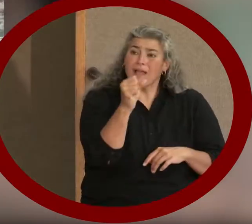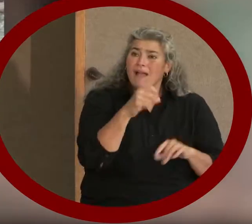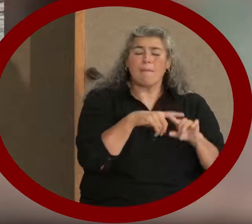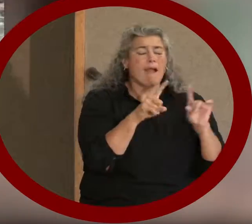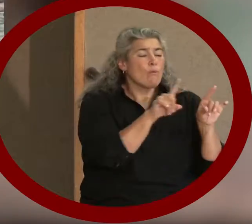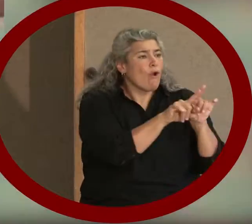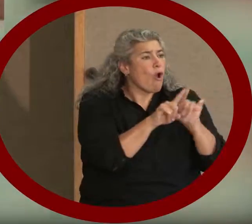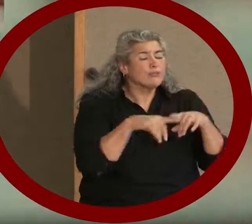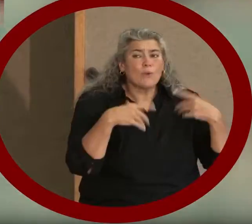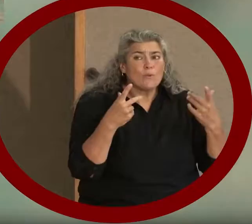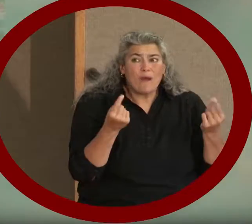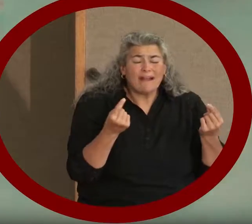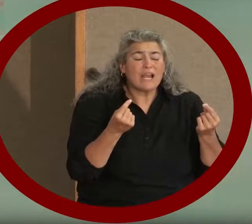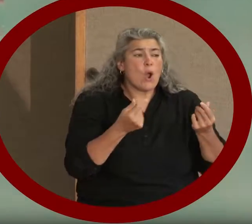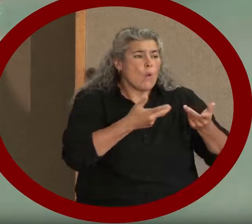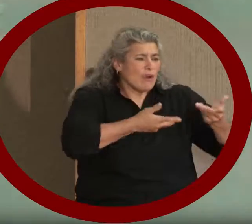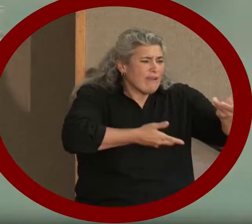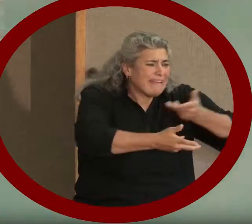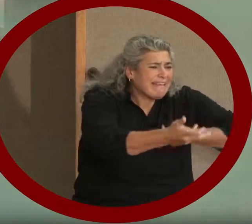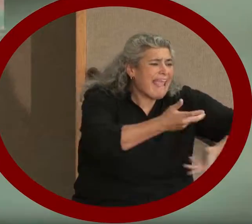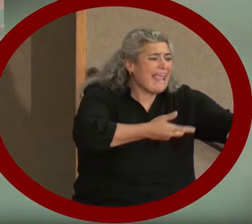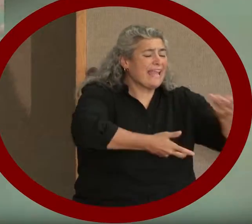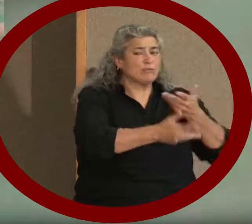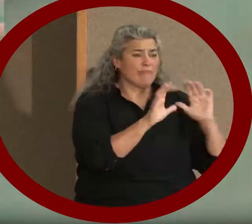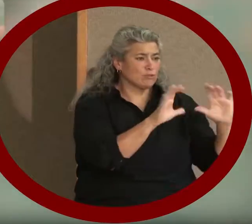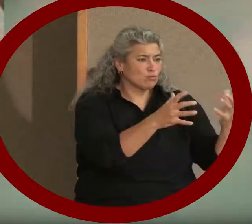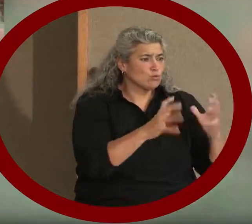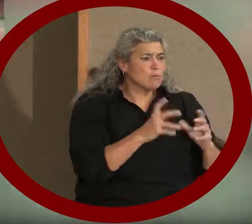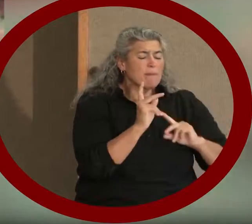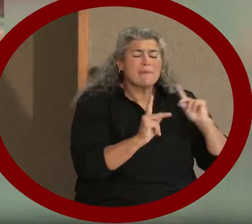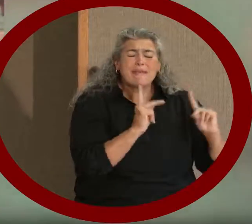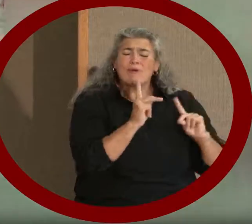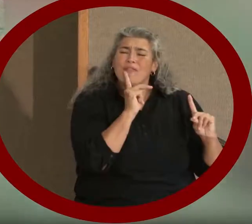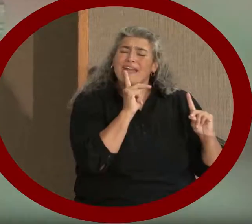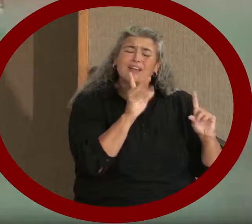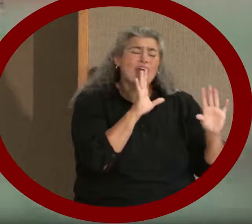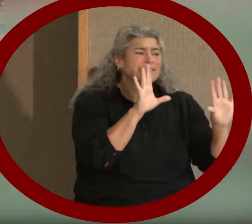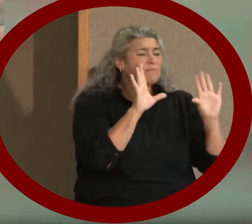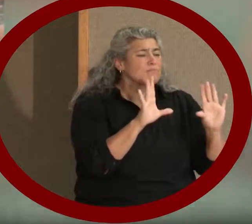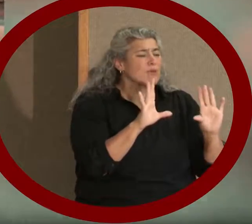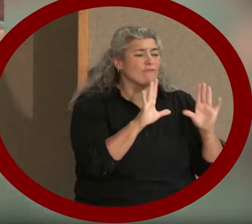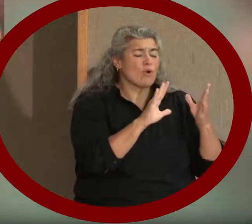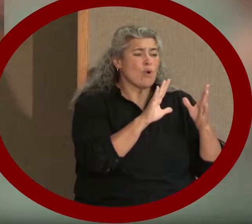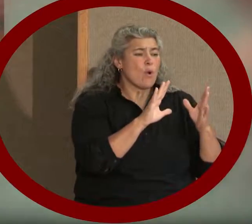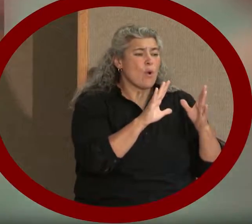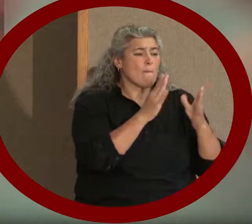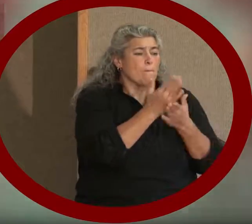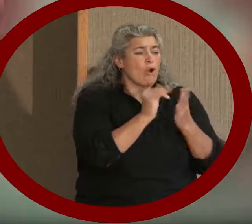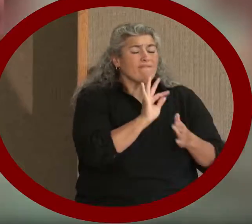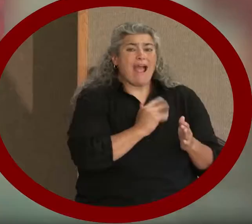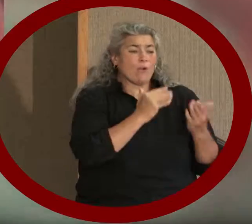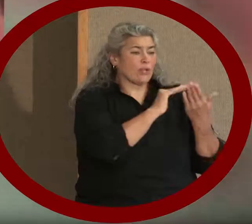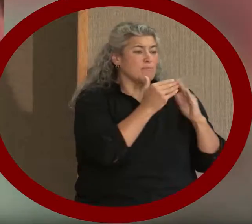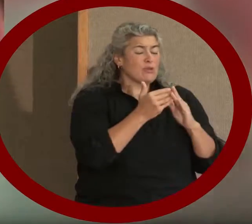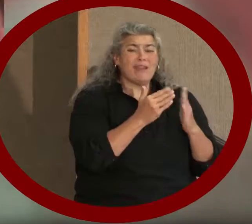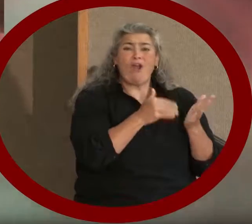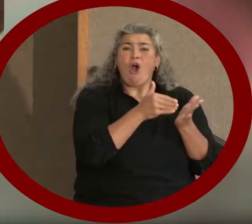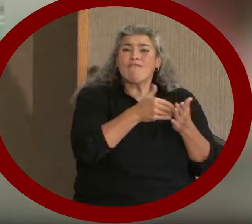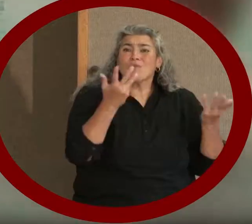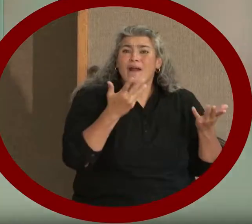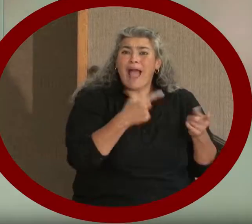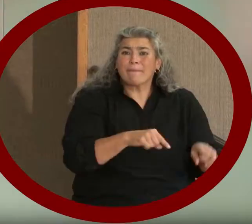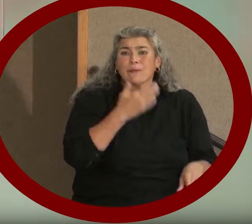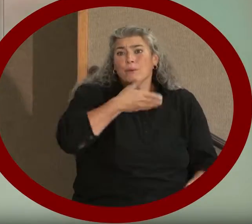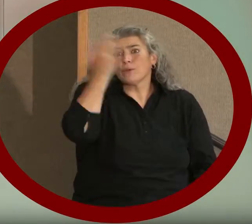engaged with a population within our community that is very often overlooked, forgotten about, and misunderstood.